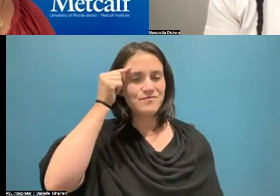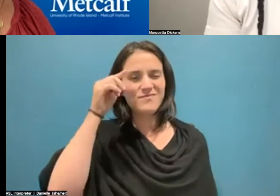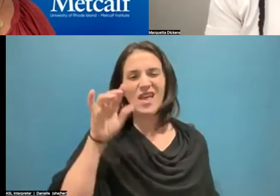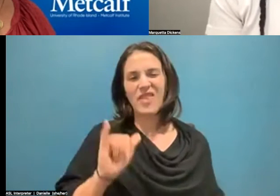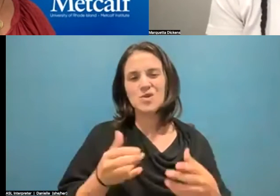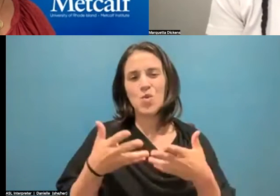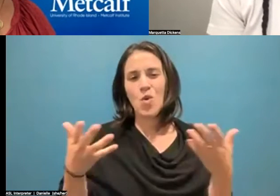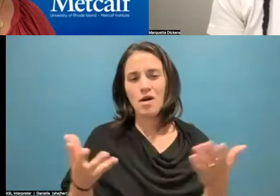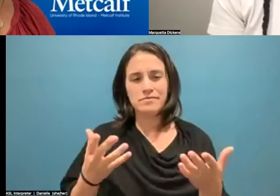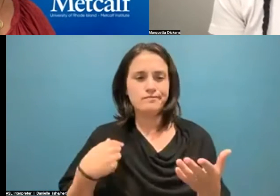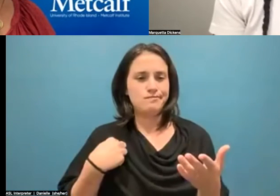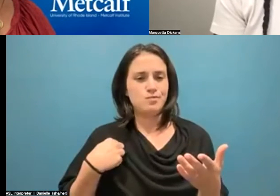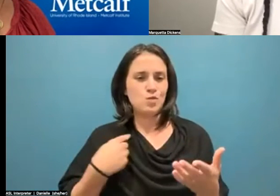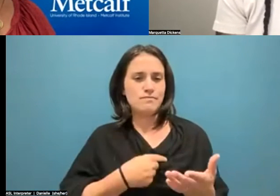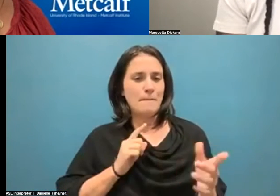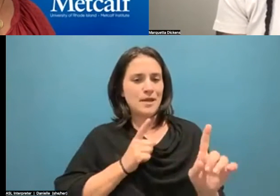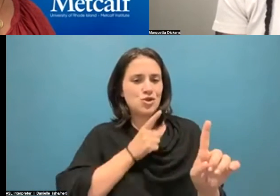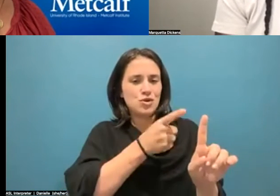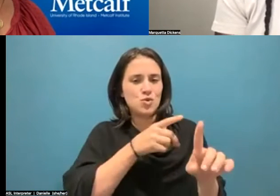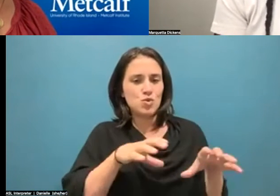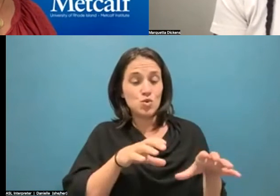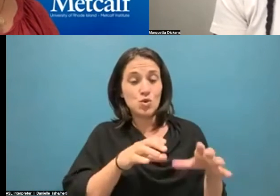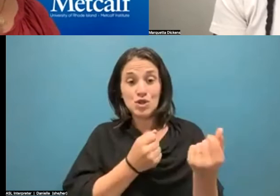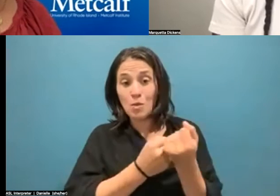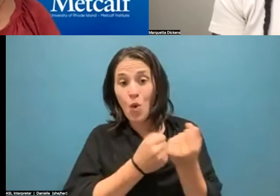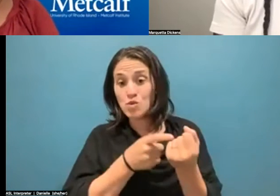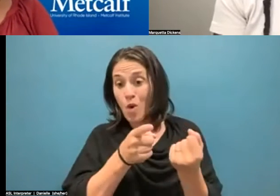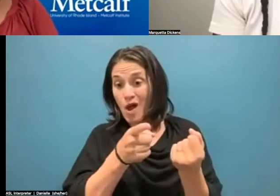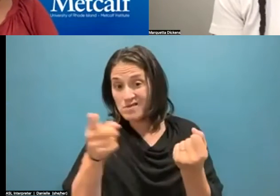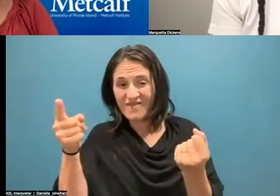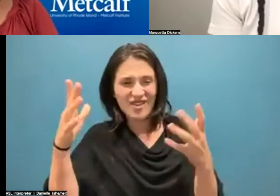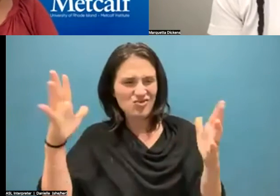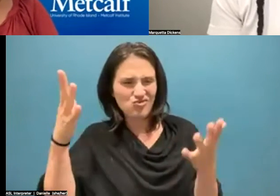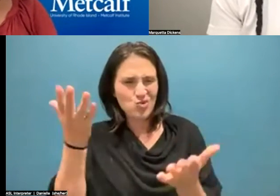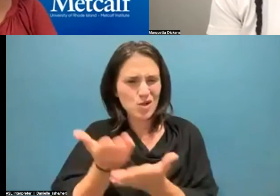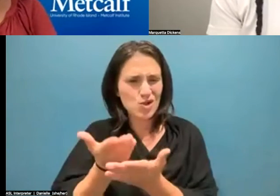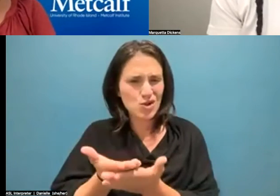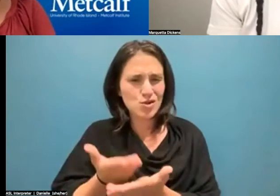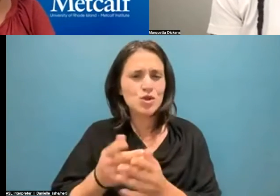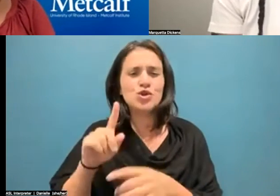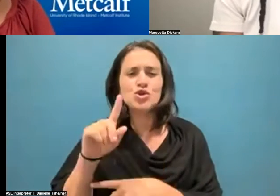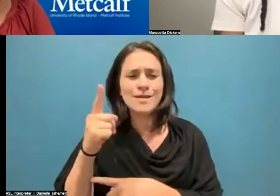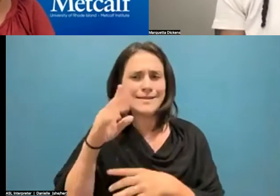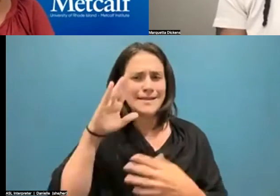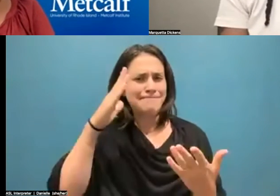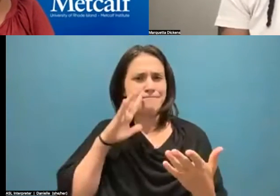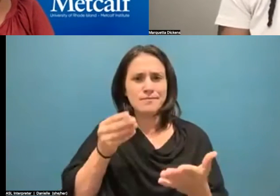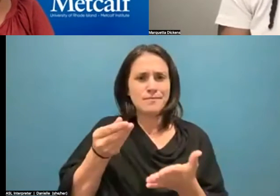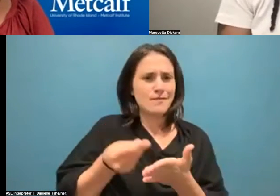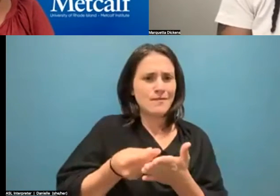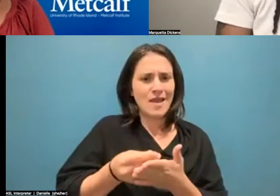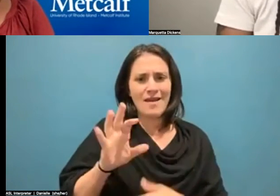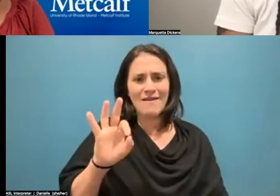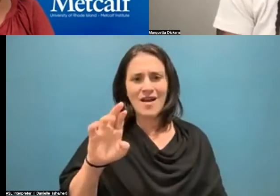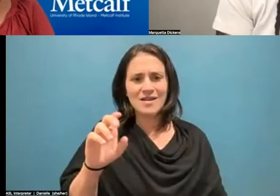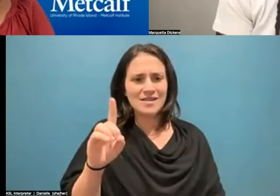do, is to support the research that has already been happening. But there's just a lack and a gap in funding there with, you places like